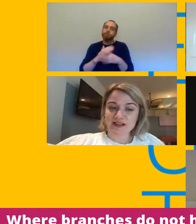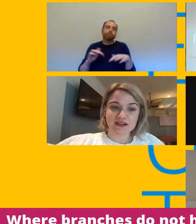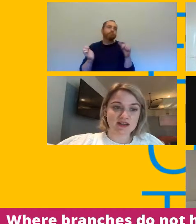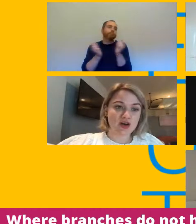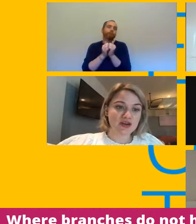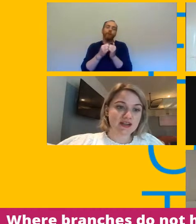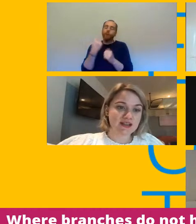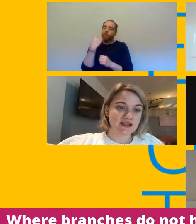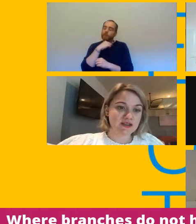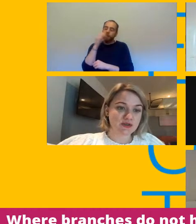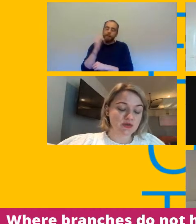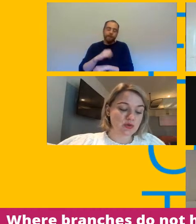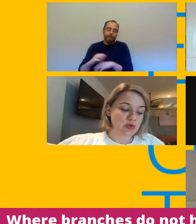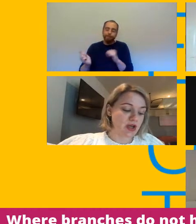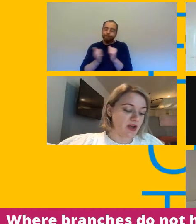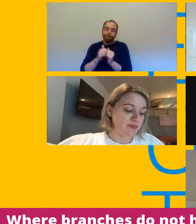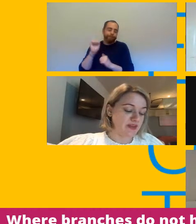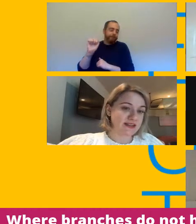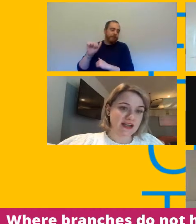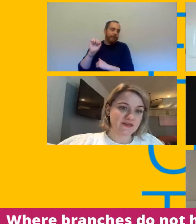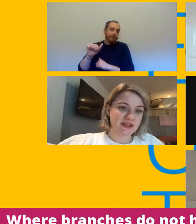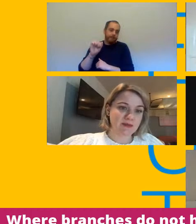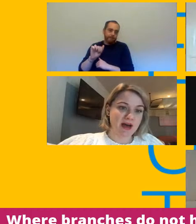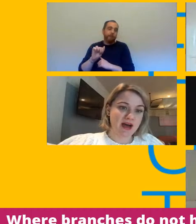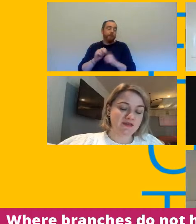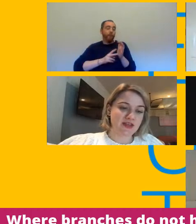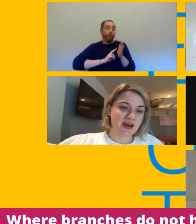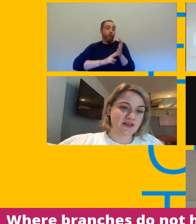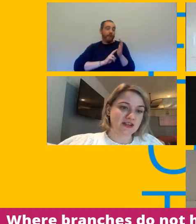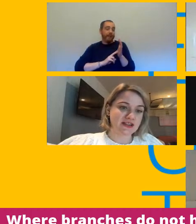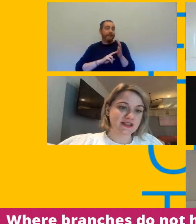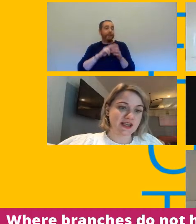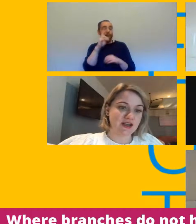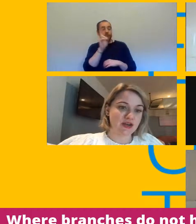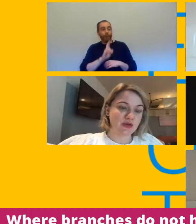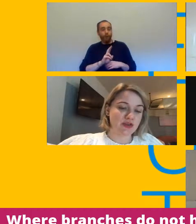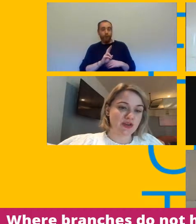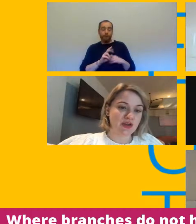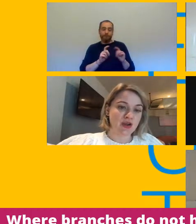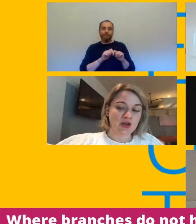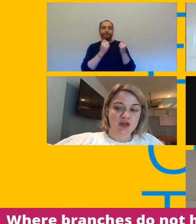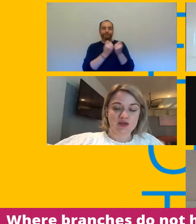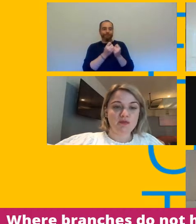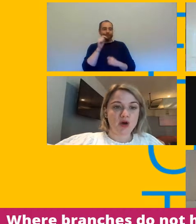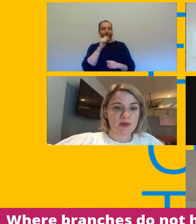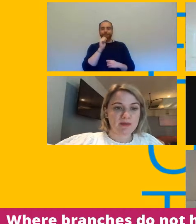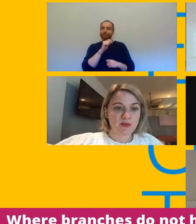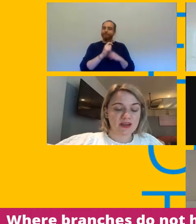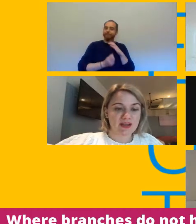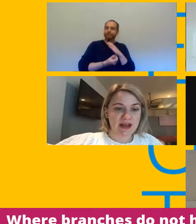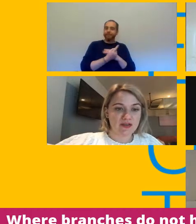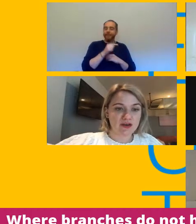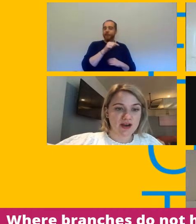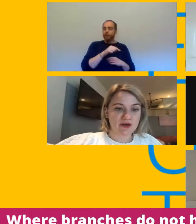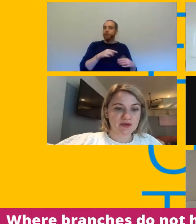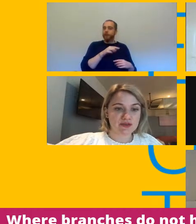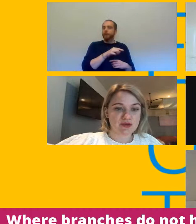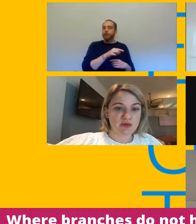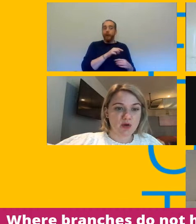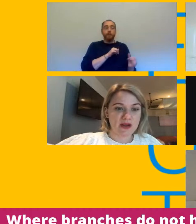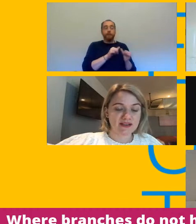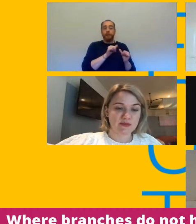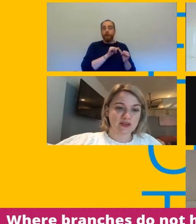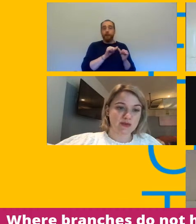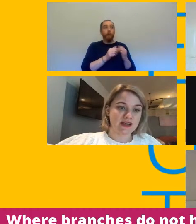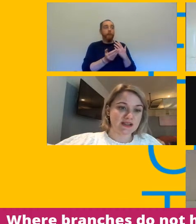you've just said and the organizing school um is definitely a part of that of actually saying you know the the more people we can get on the ground